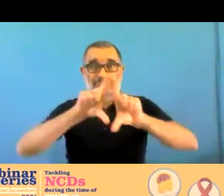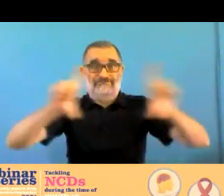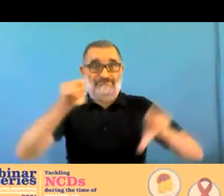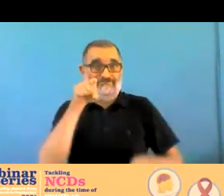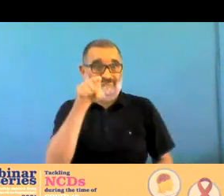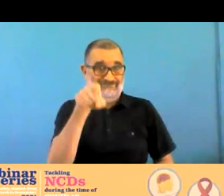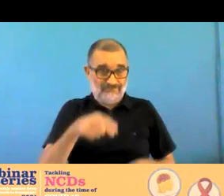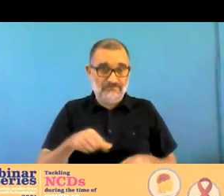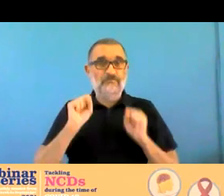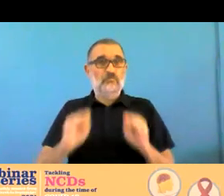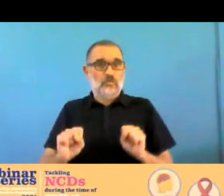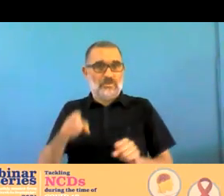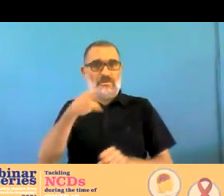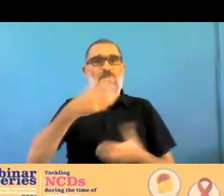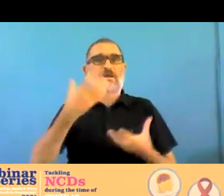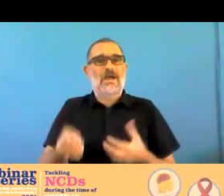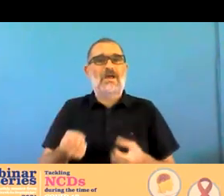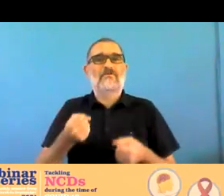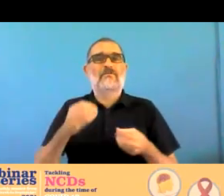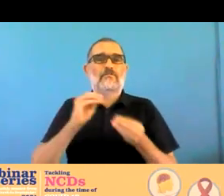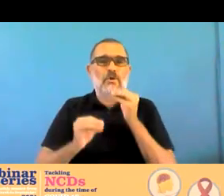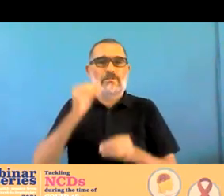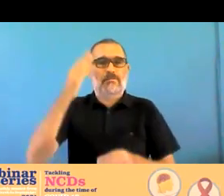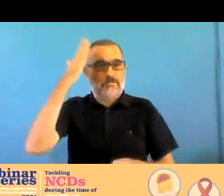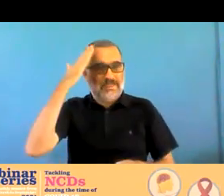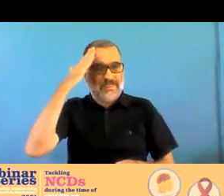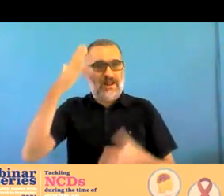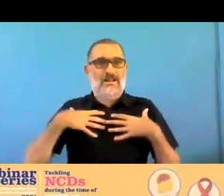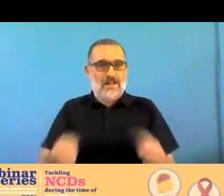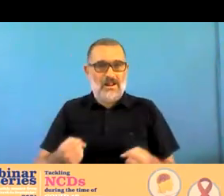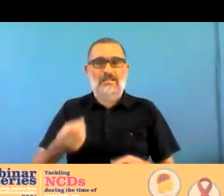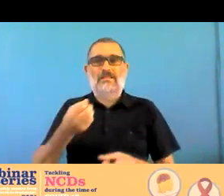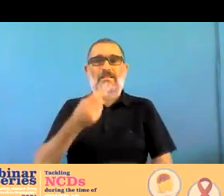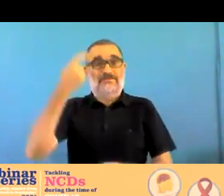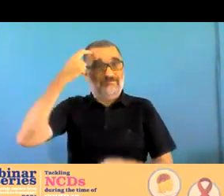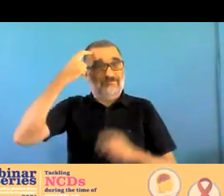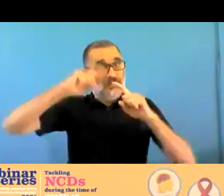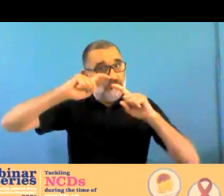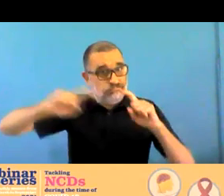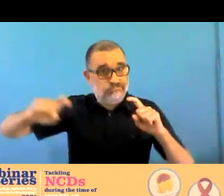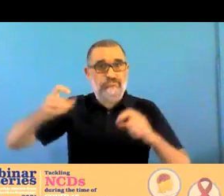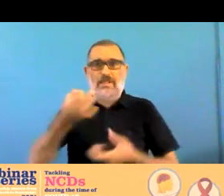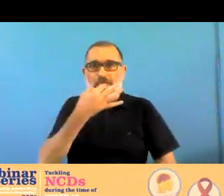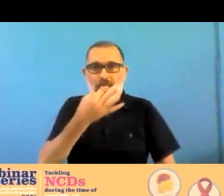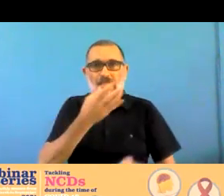area hardest hit of all the different areas assessed in this survey